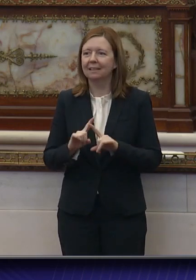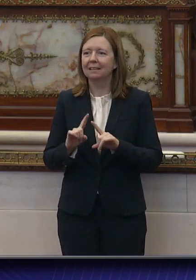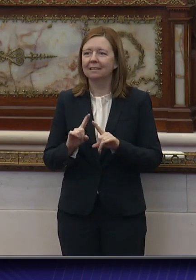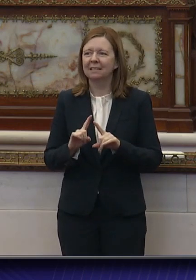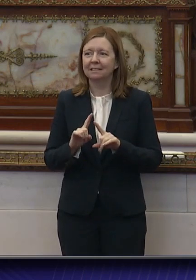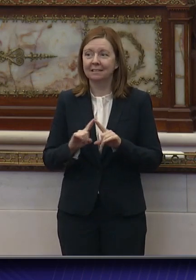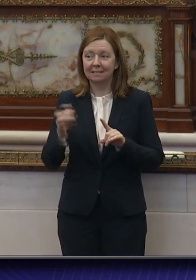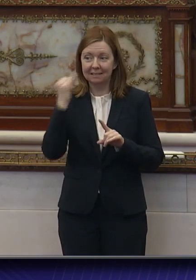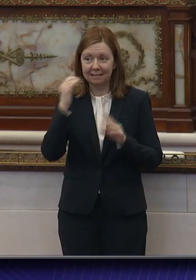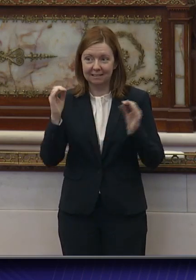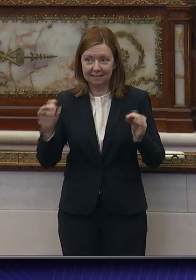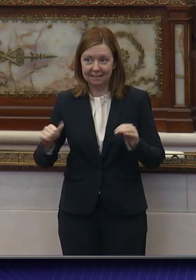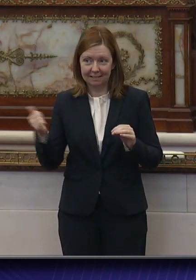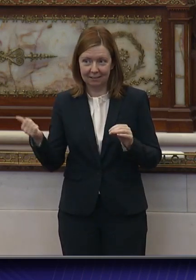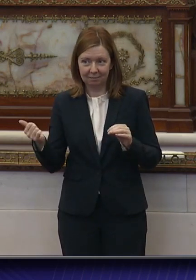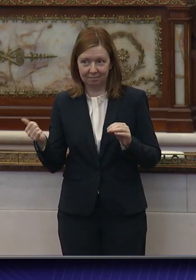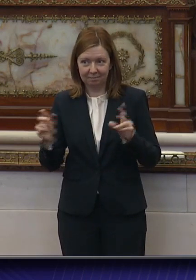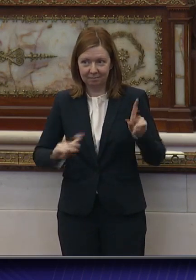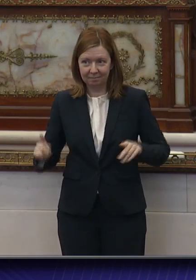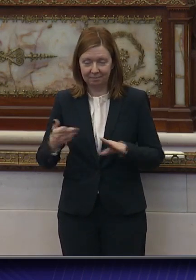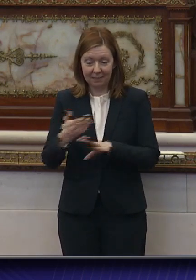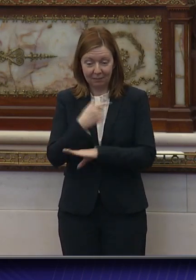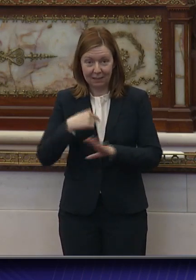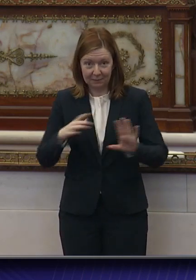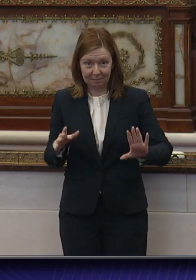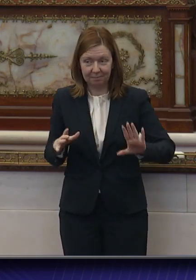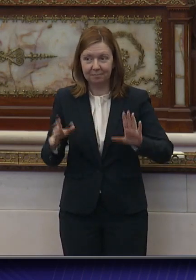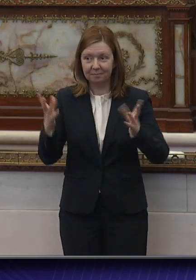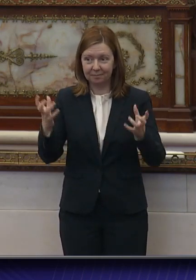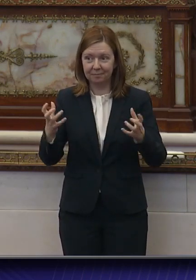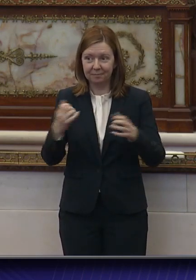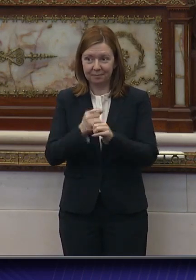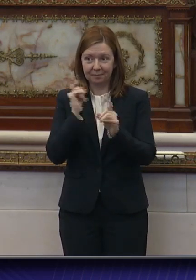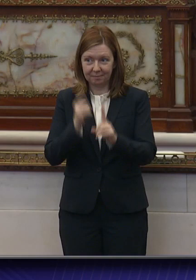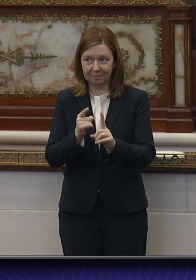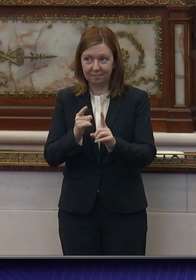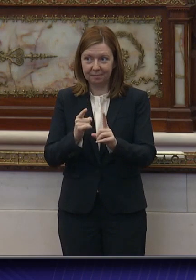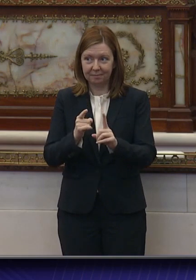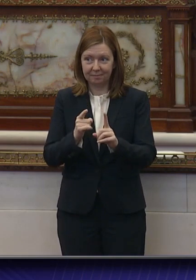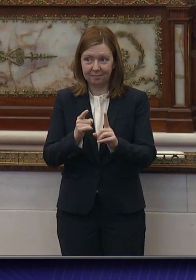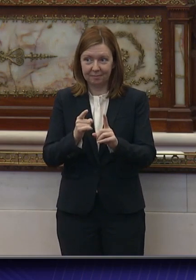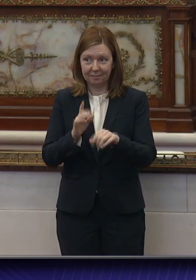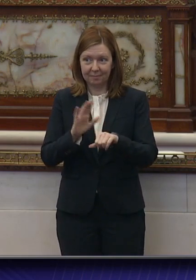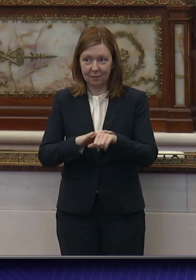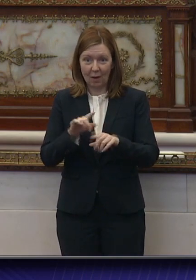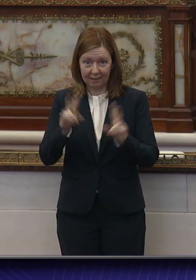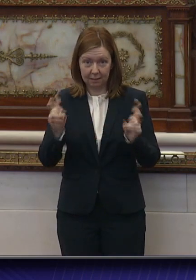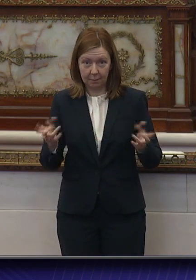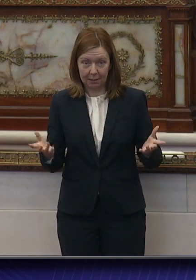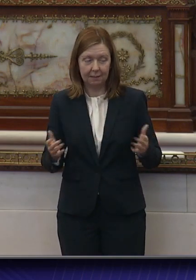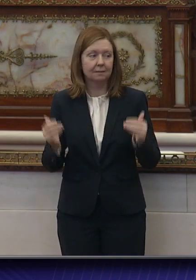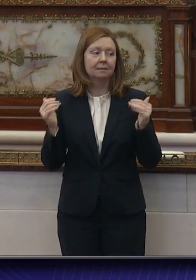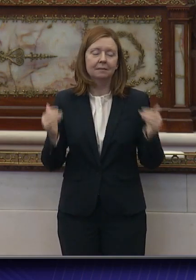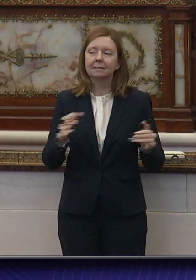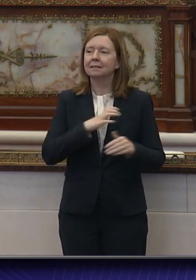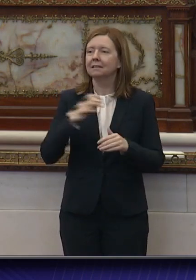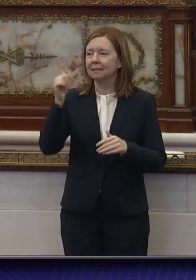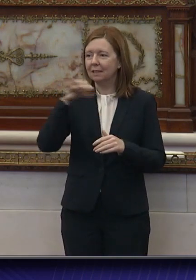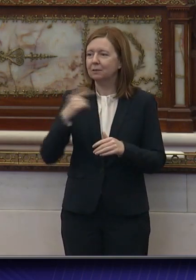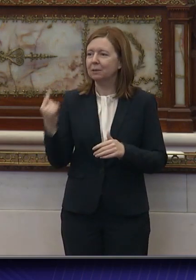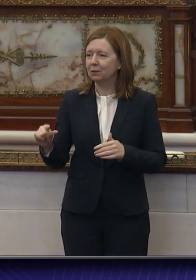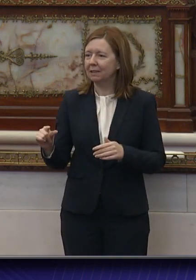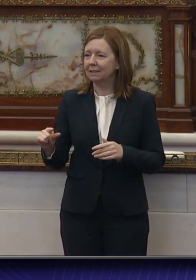if there are no other people in front of me, I would like to make a point on this topic. Yeah, Councilman Green